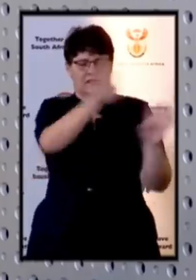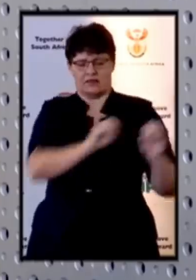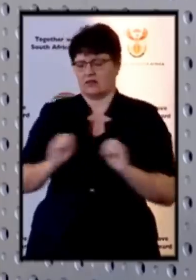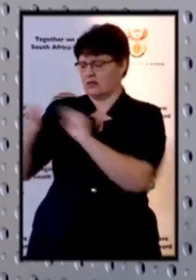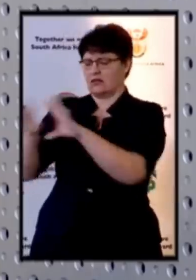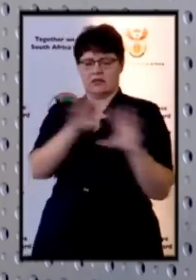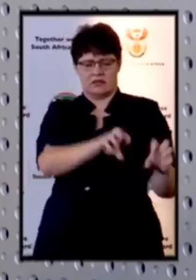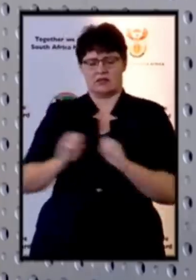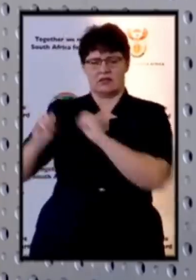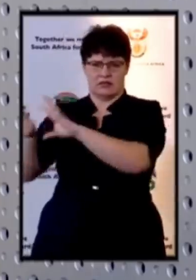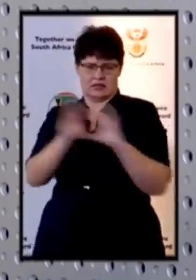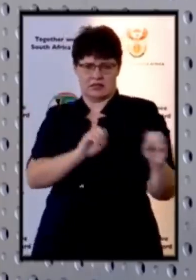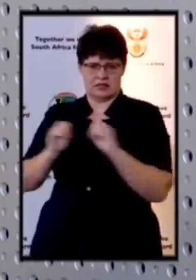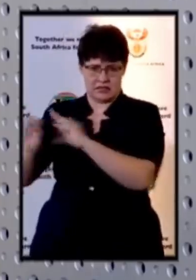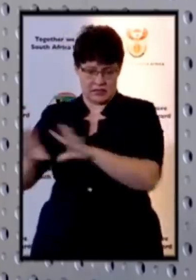maintained